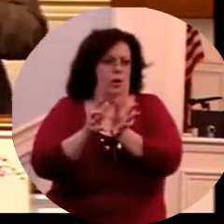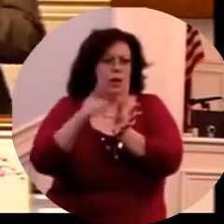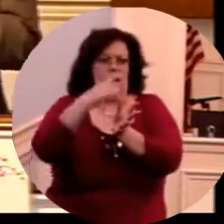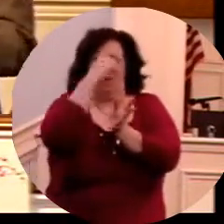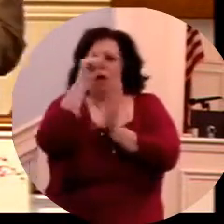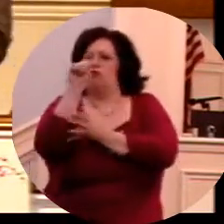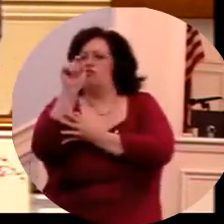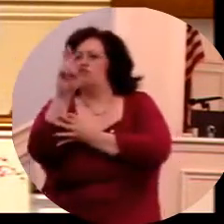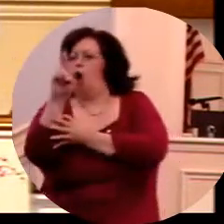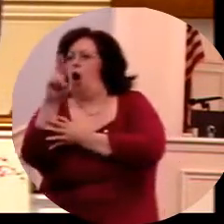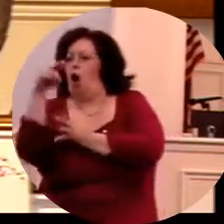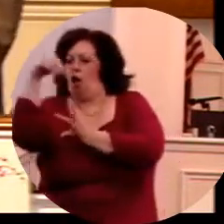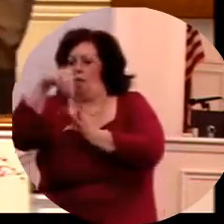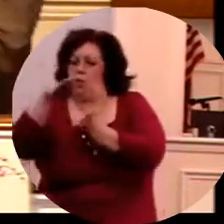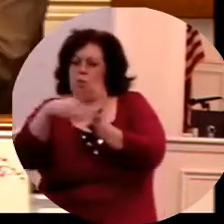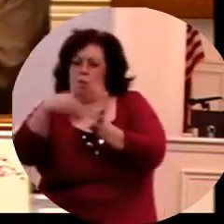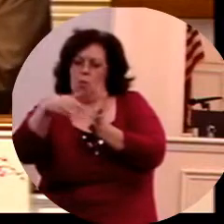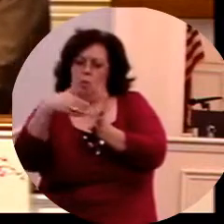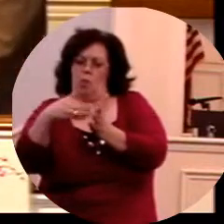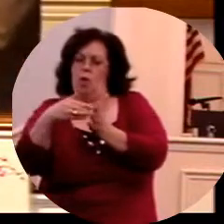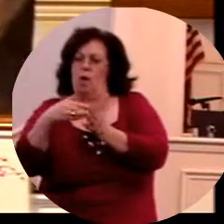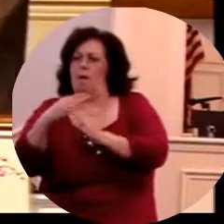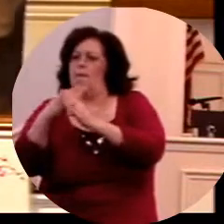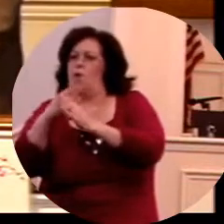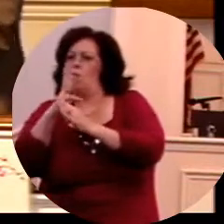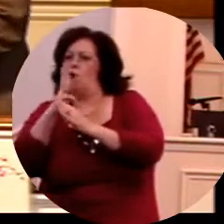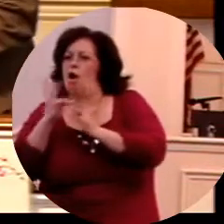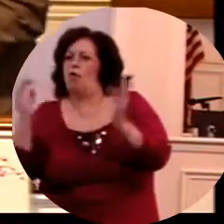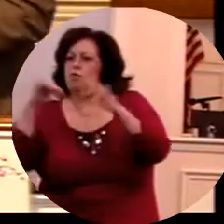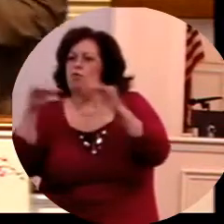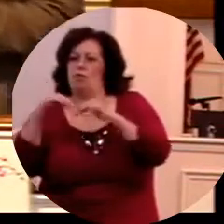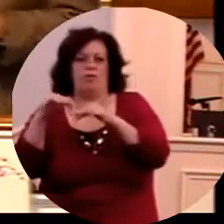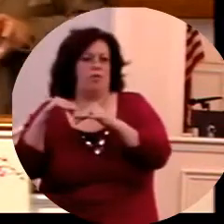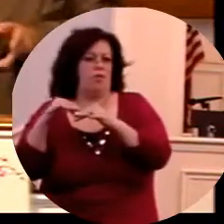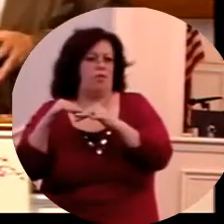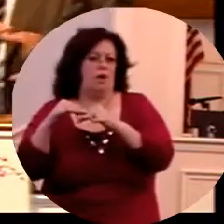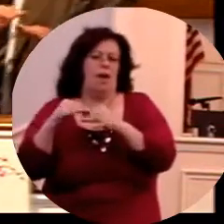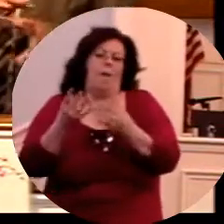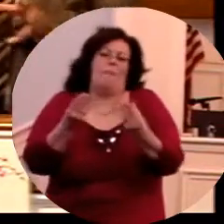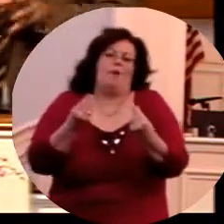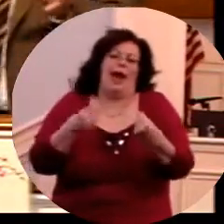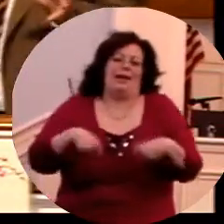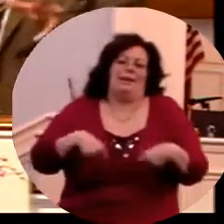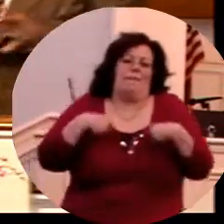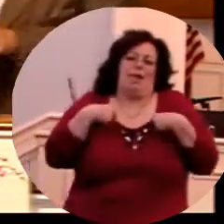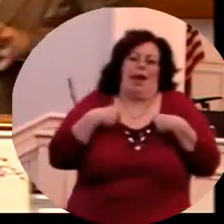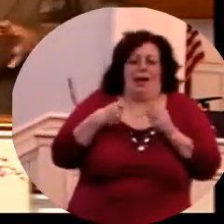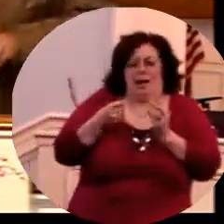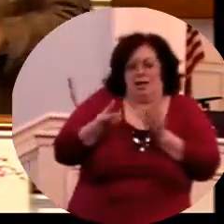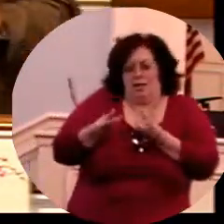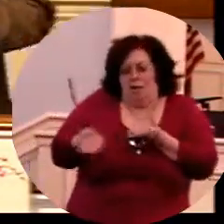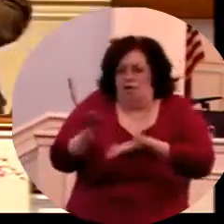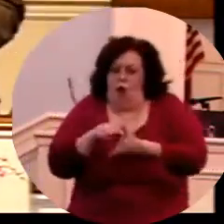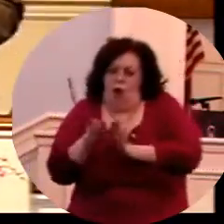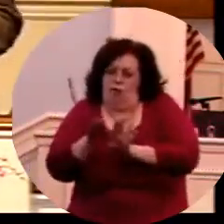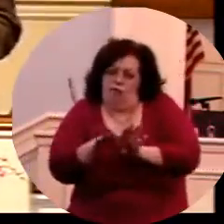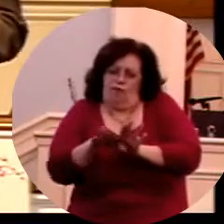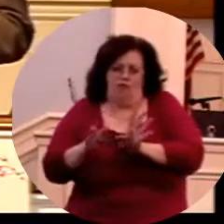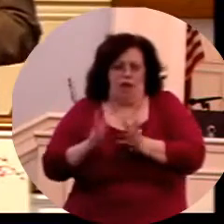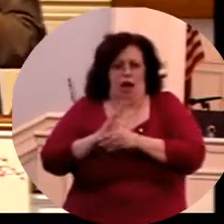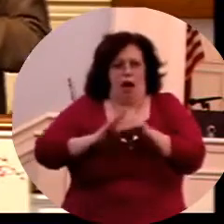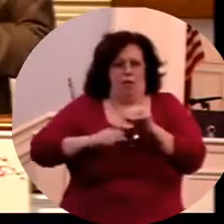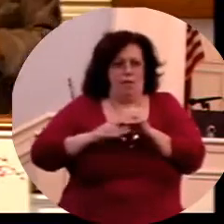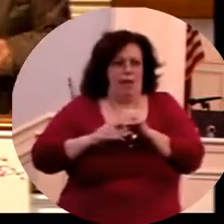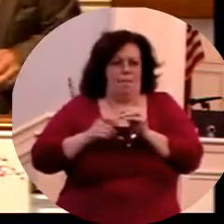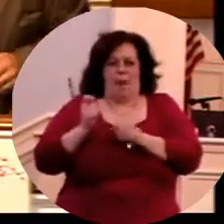ark, this little boat and prepared it. And of course, I'm sure, put blankets in there and made it comfortable